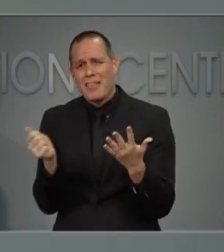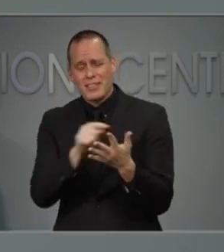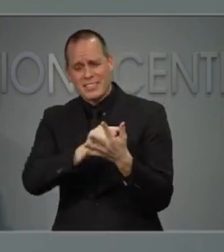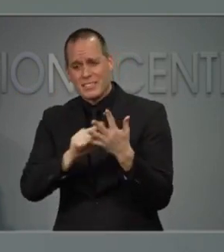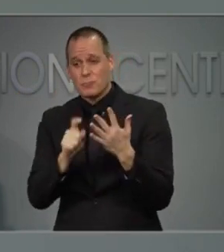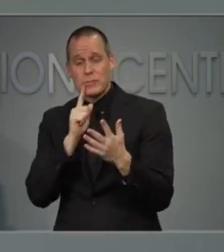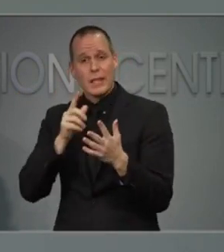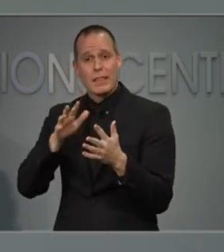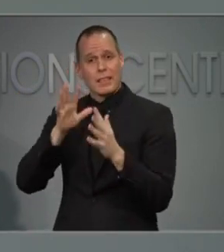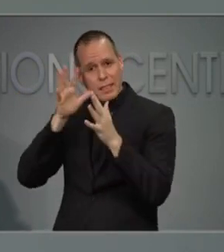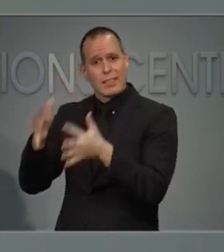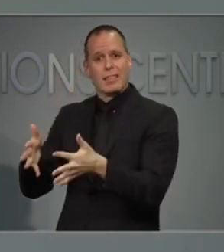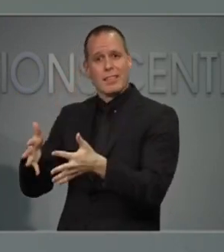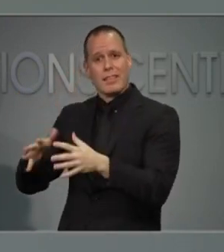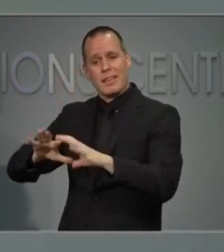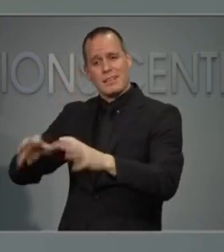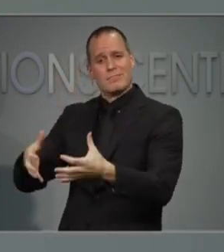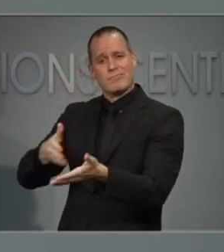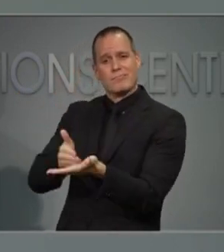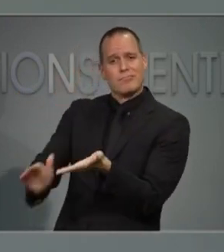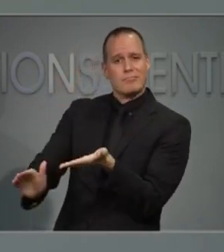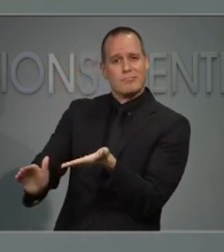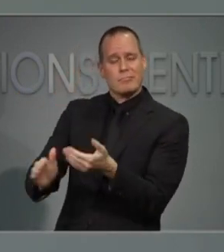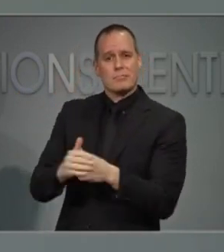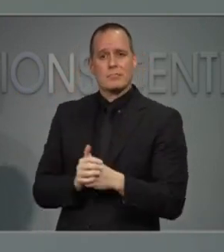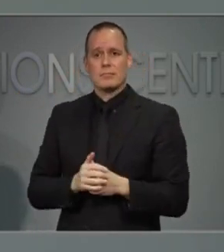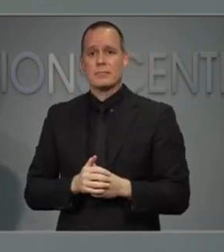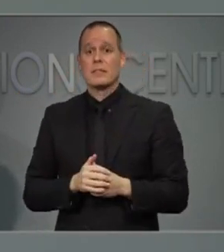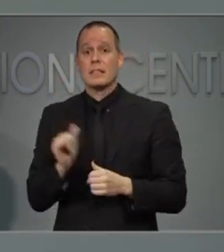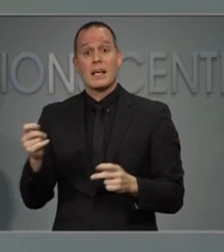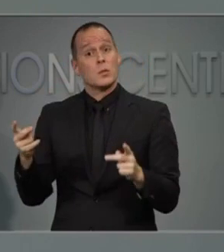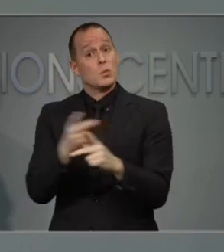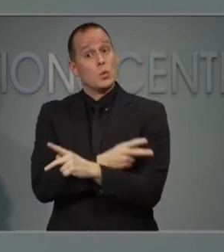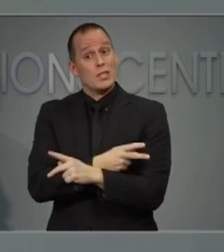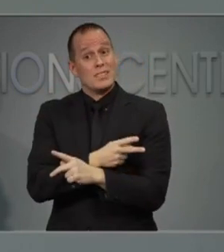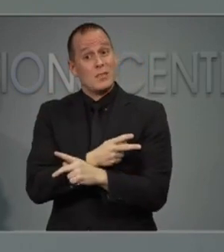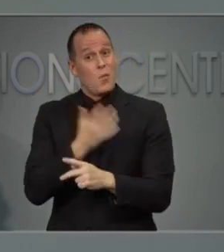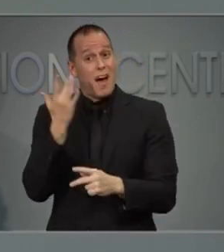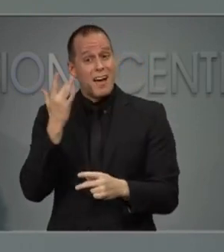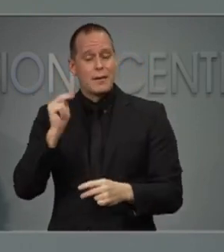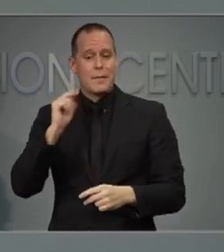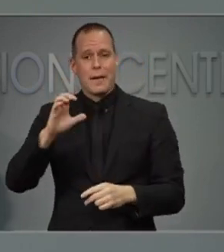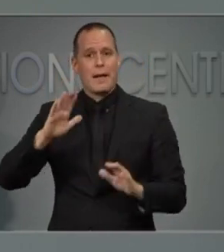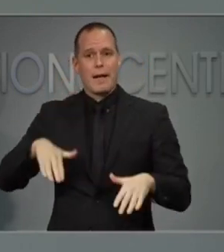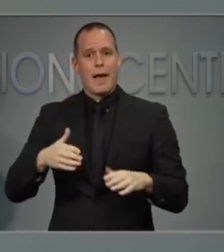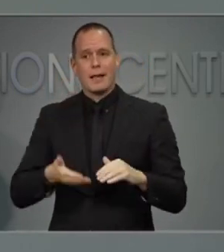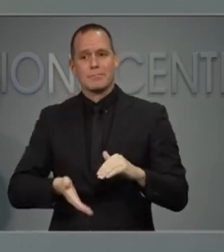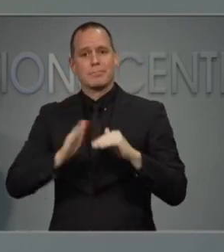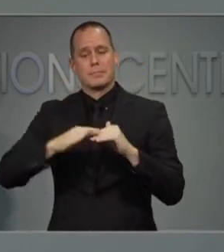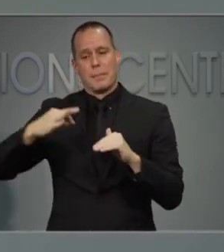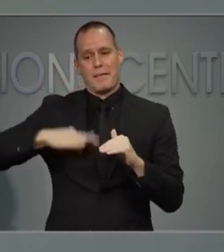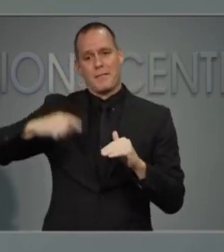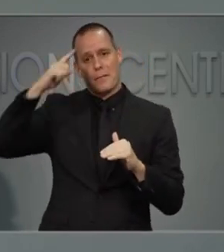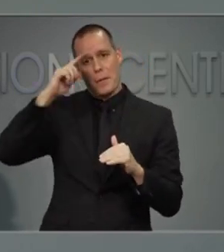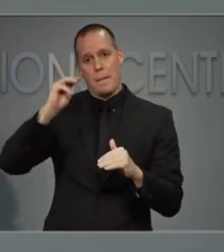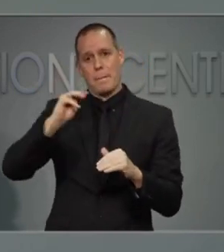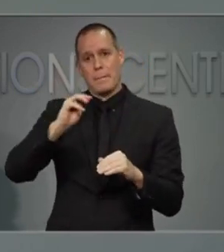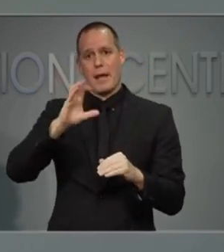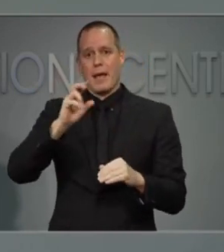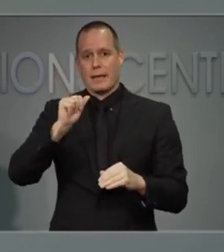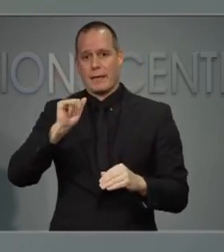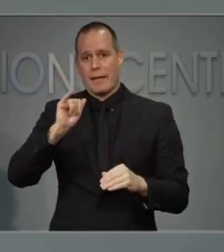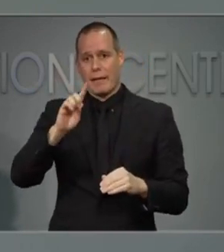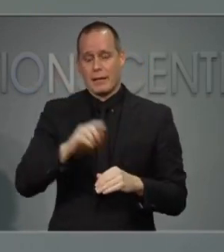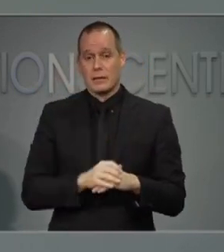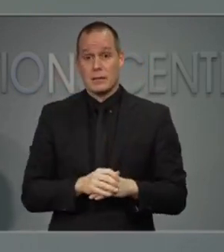financial strains are exacerbated because North Carolina has not expanded Medicaid. That's the one thing our state